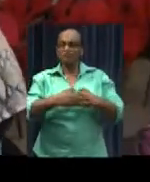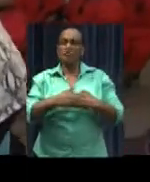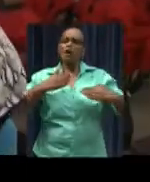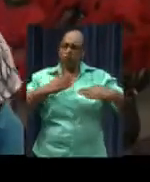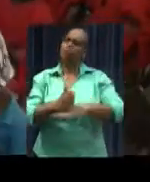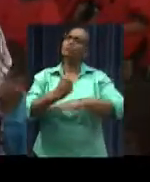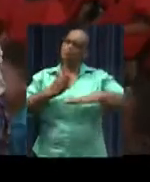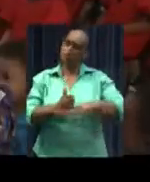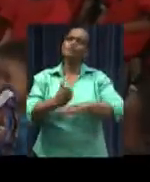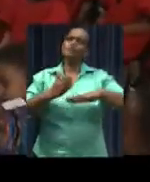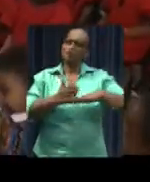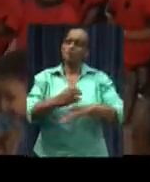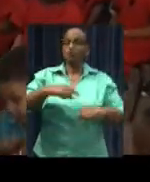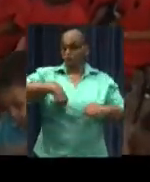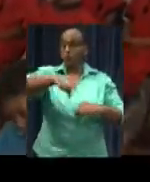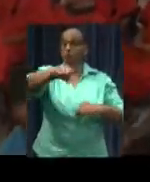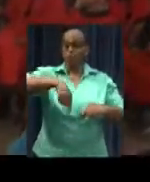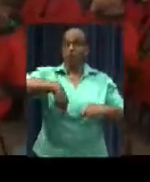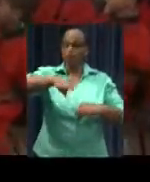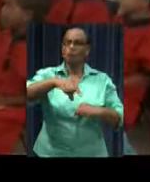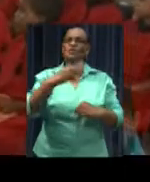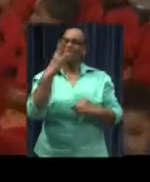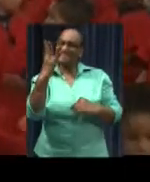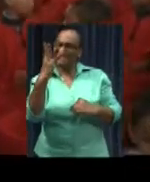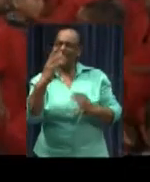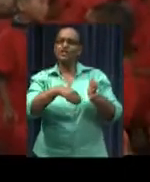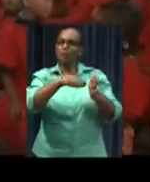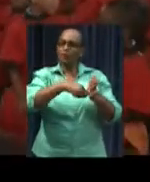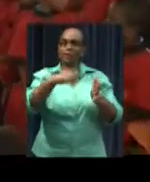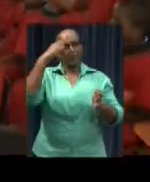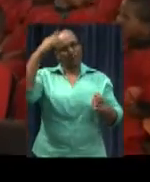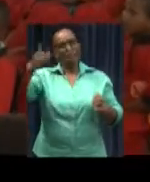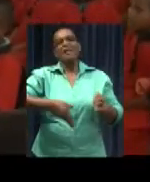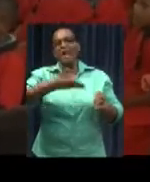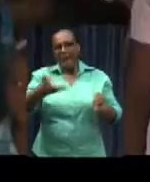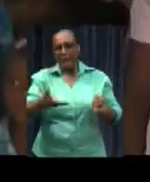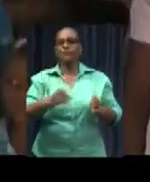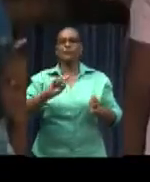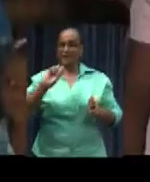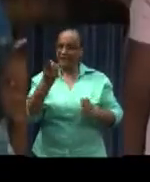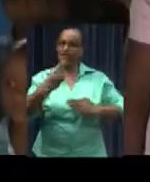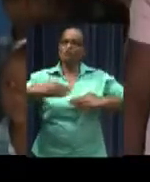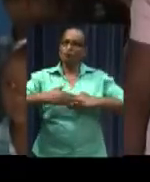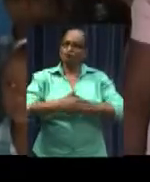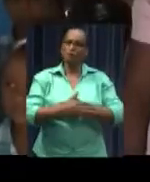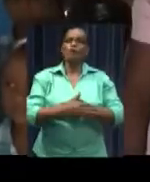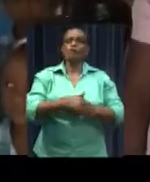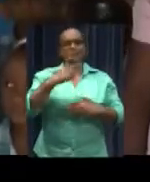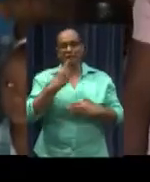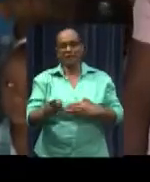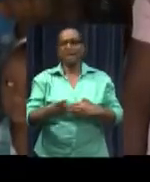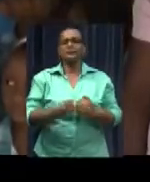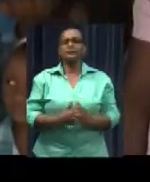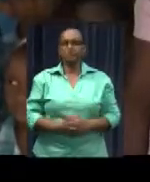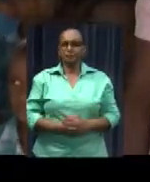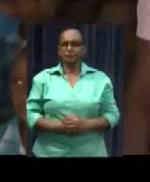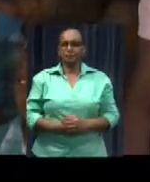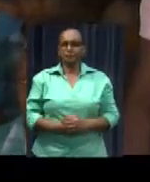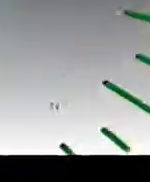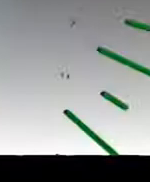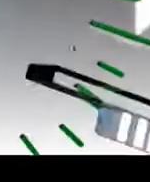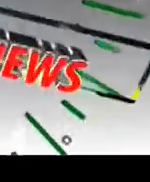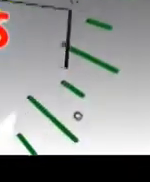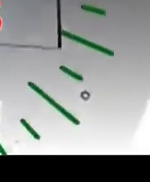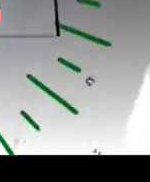For her, it is a continuity. For the coming time, there are still three projects in the planning, the First Lady added.